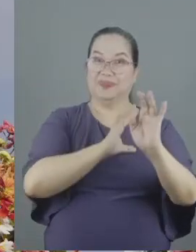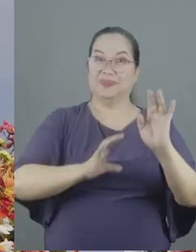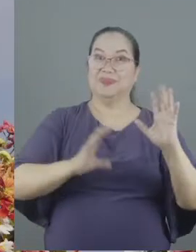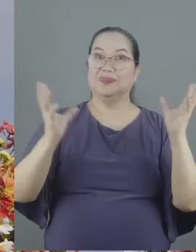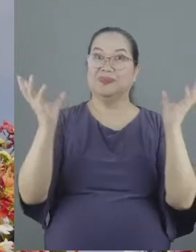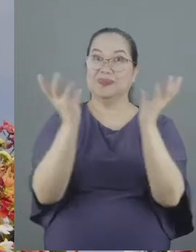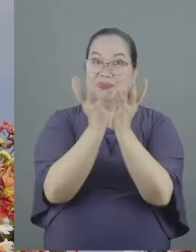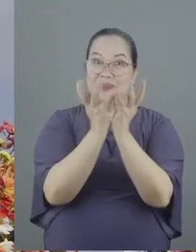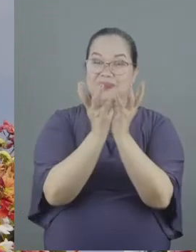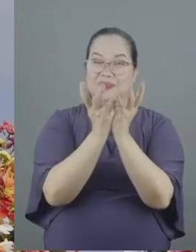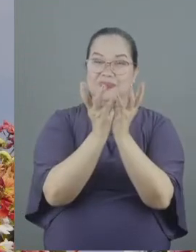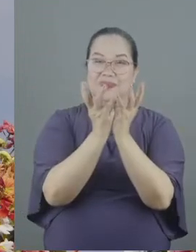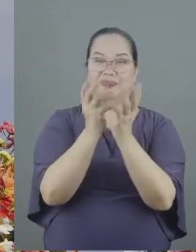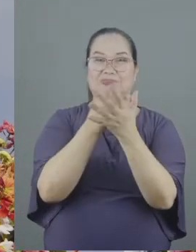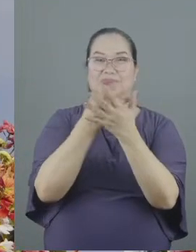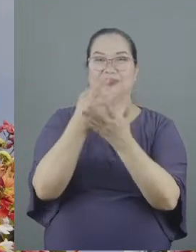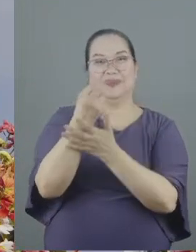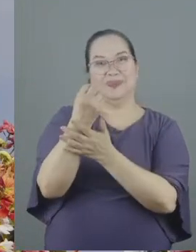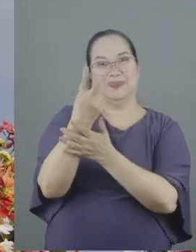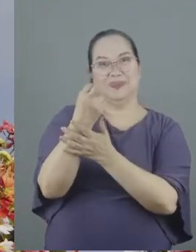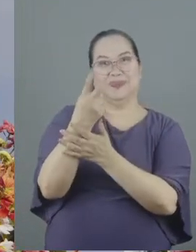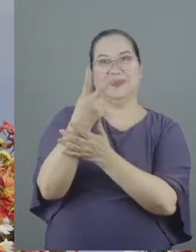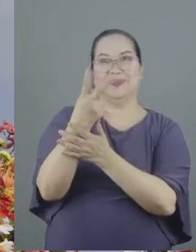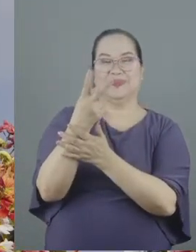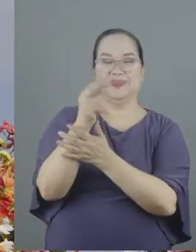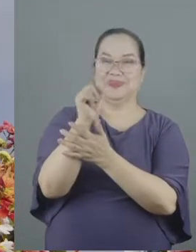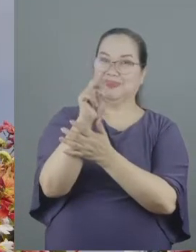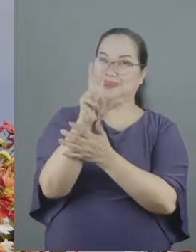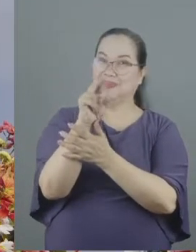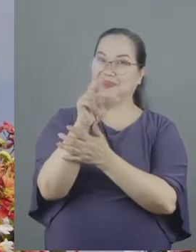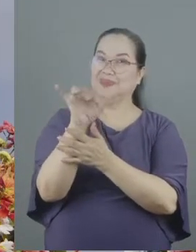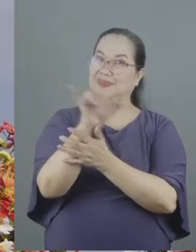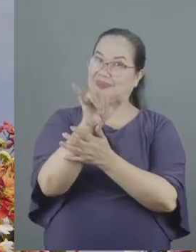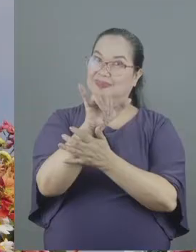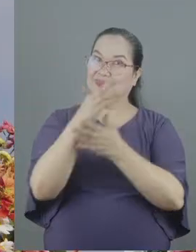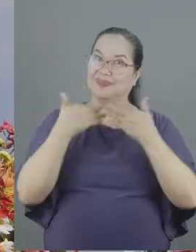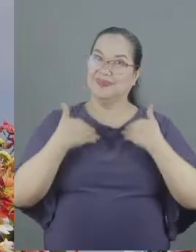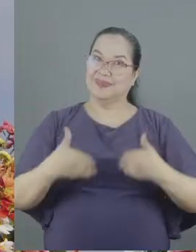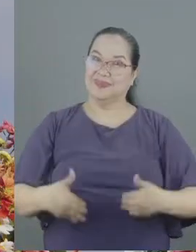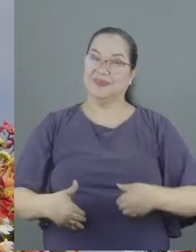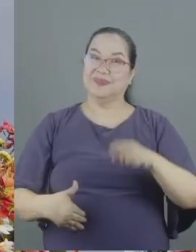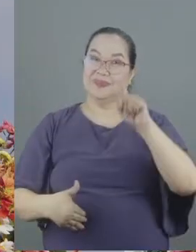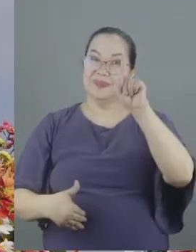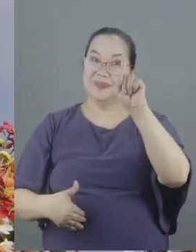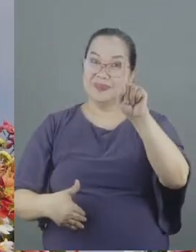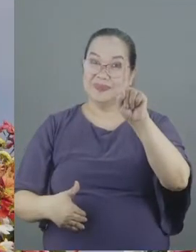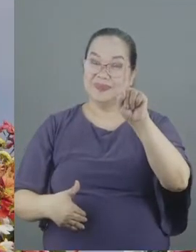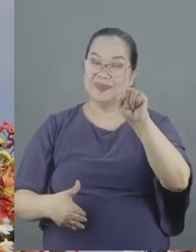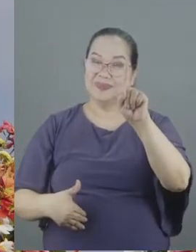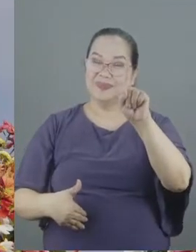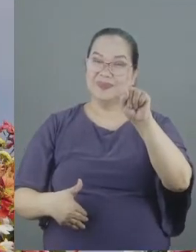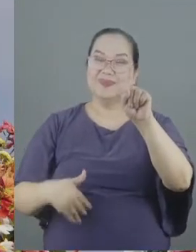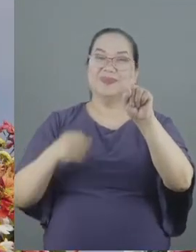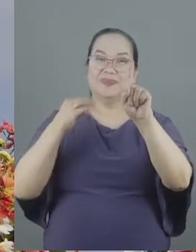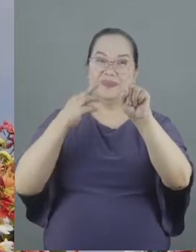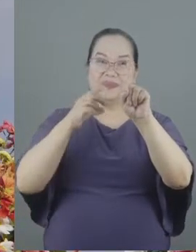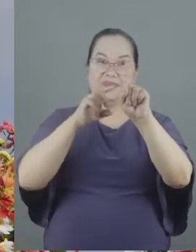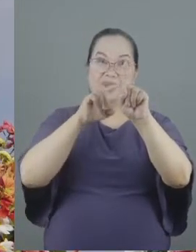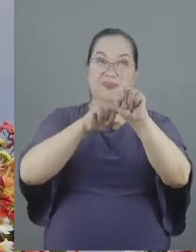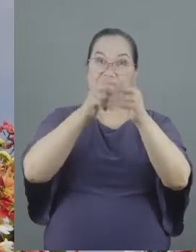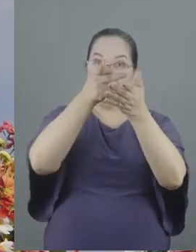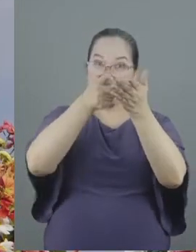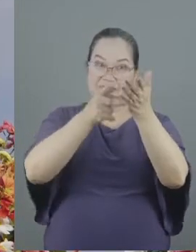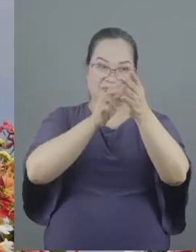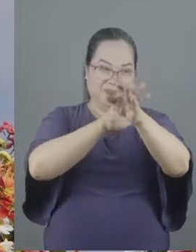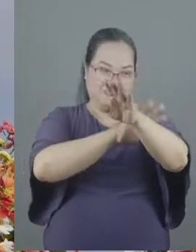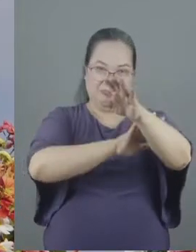verses 12 and 13 it says for just as the body is one and has many members and